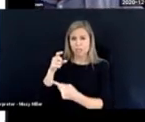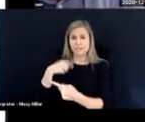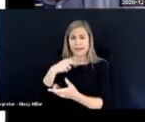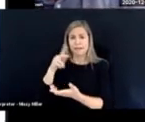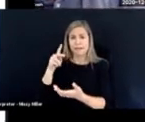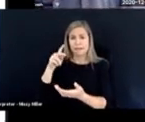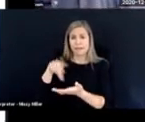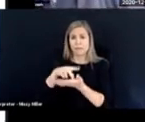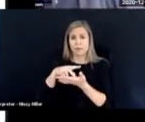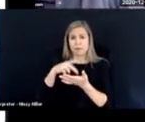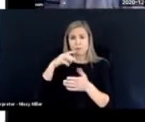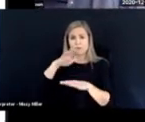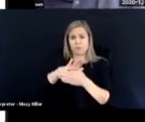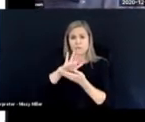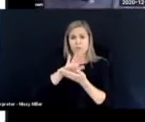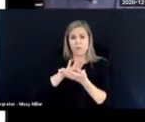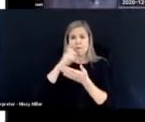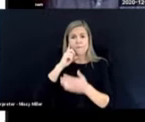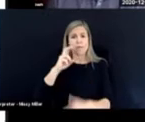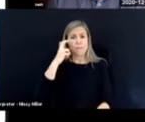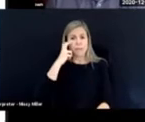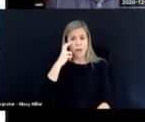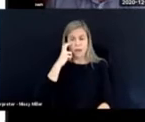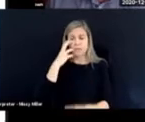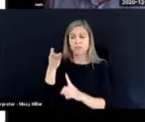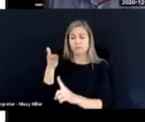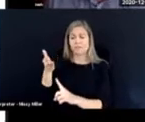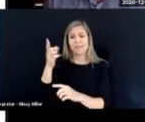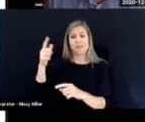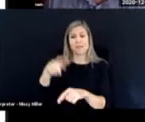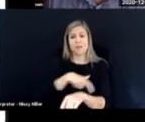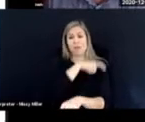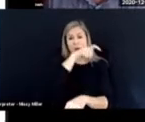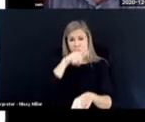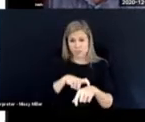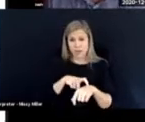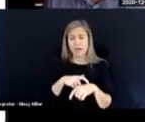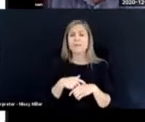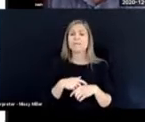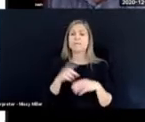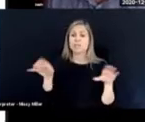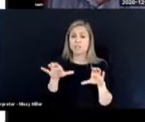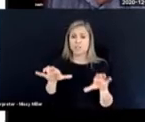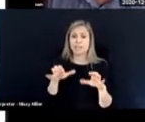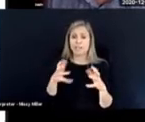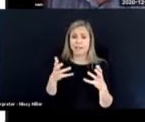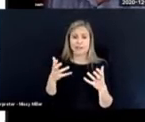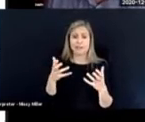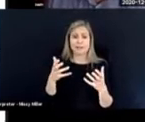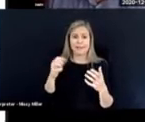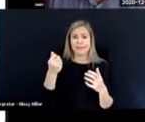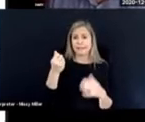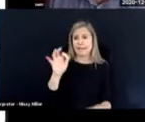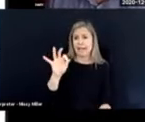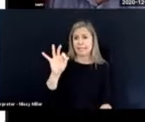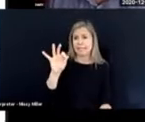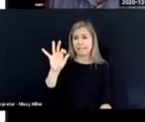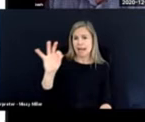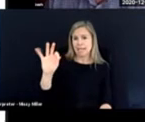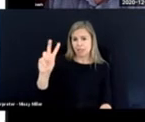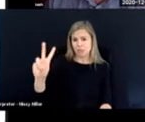for the Blind, has been there a long time. She gave a paper at the National Conference on Deafblindness